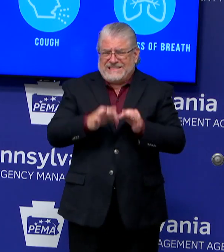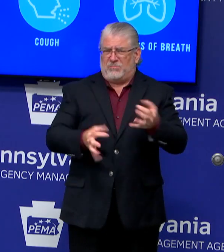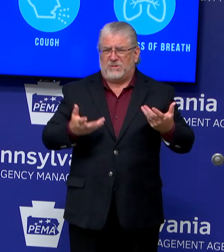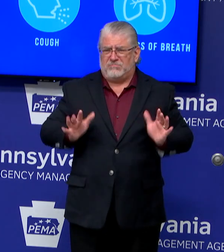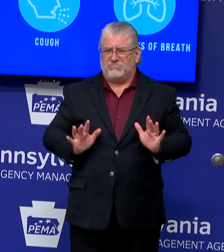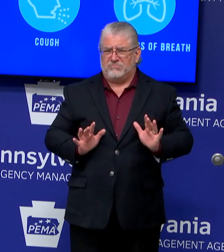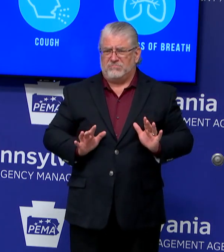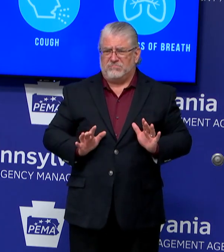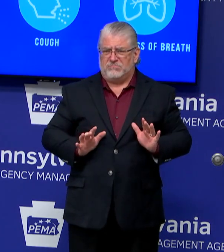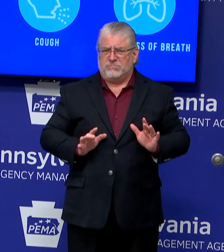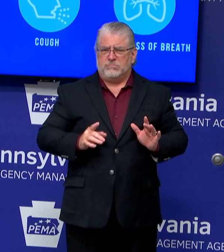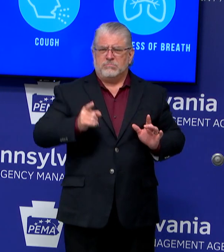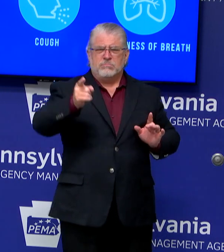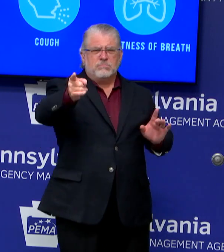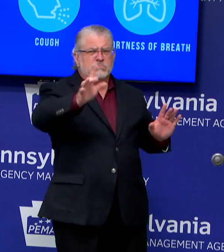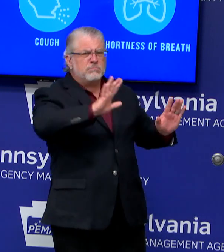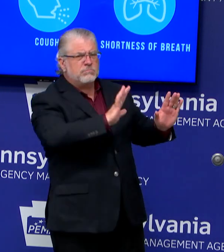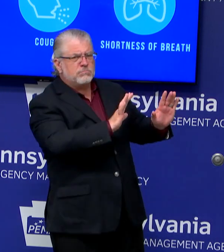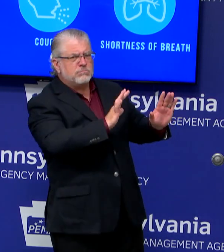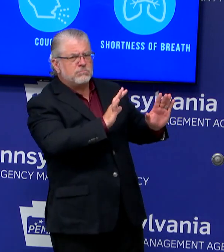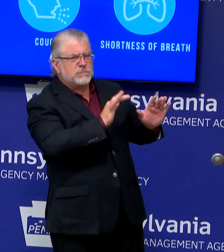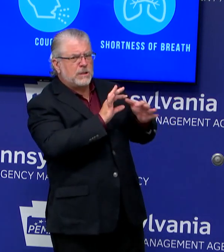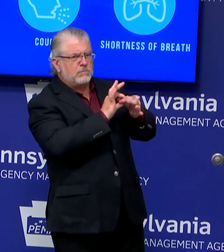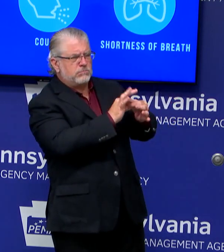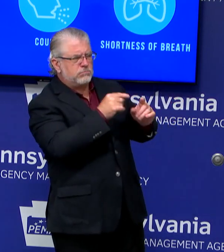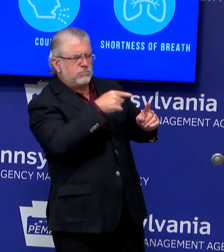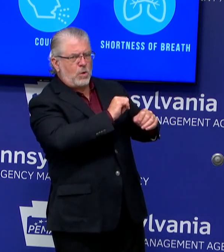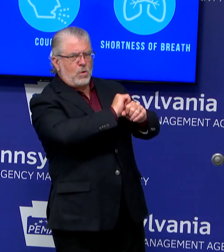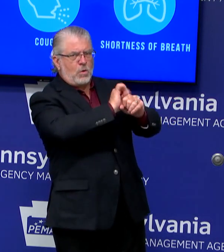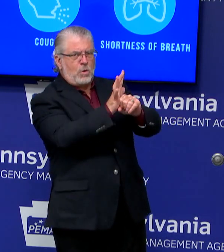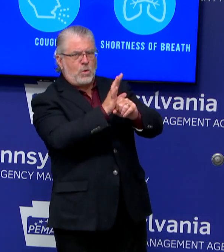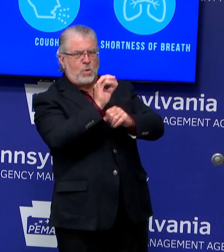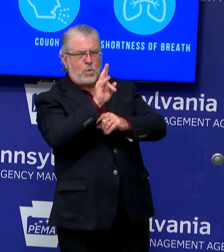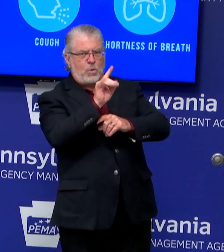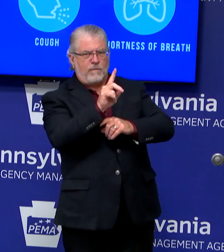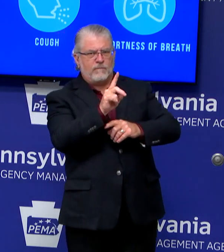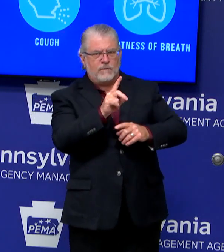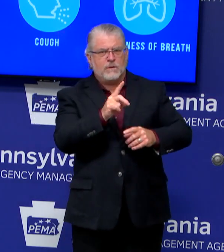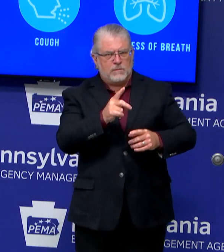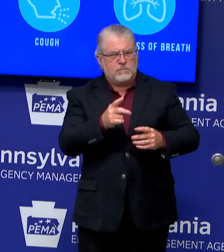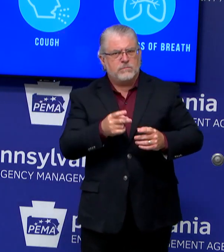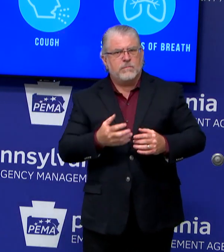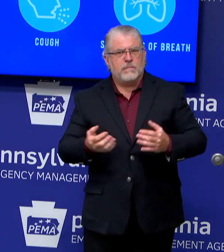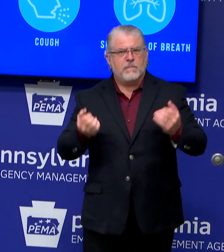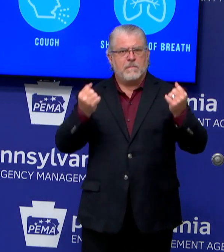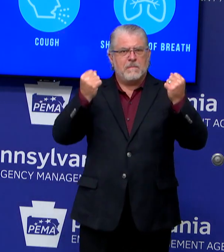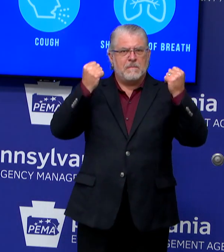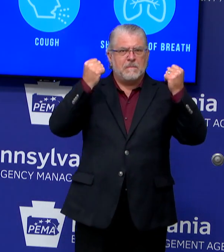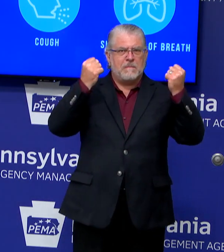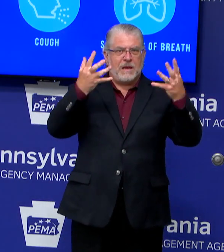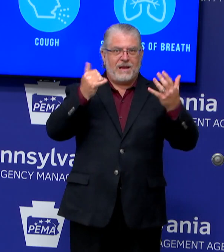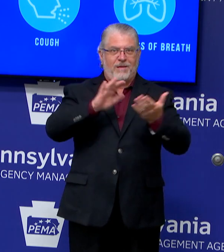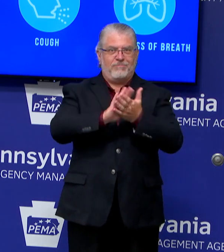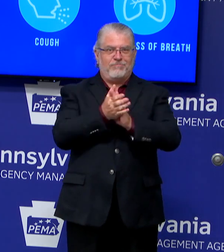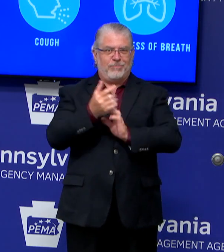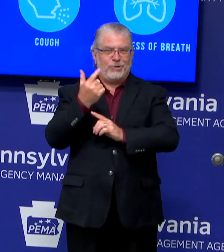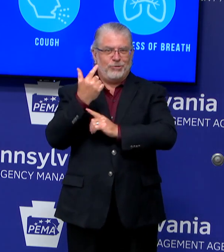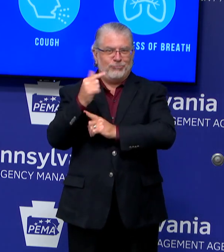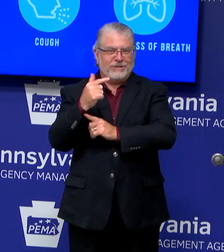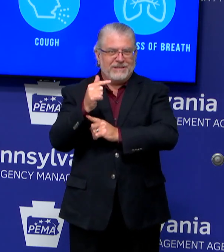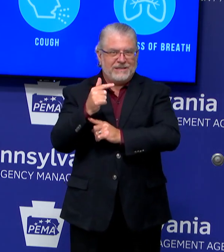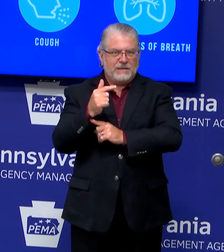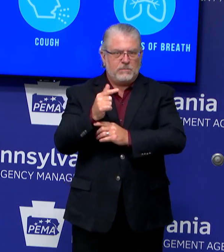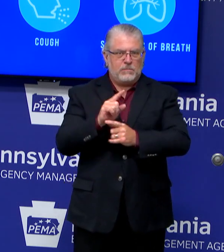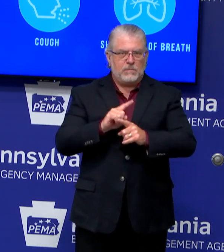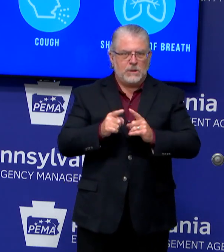If I can ask a COVID question. Are there any areas, now that you've reopened, many areas, where you're seeing, that's giving you pause, where you're seeing a spike or an